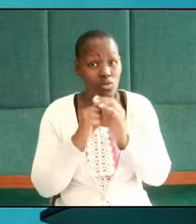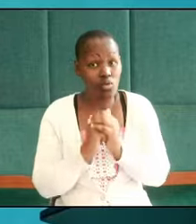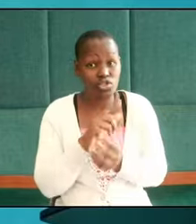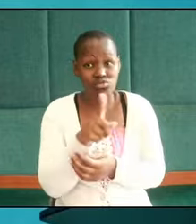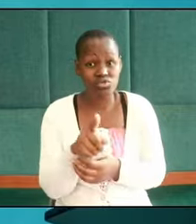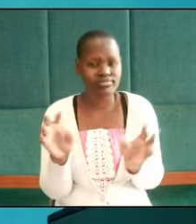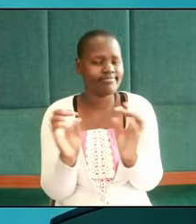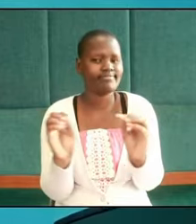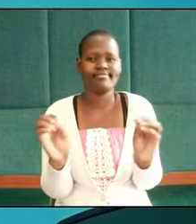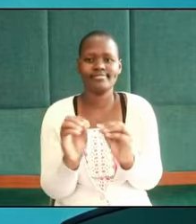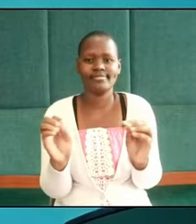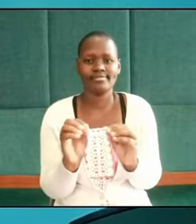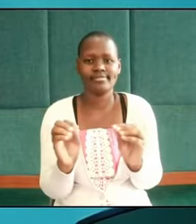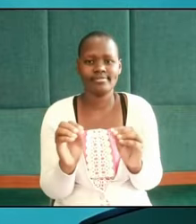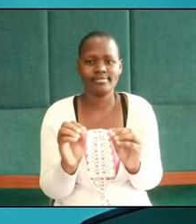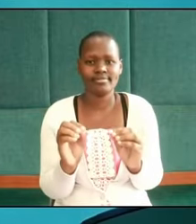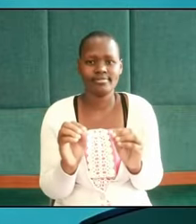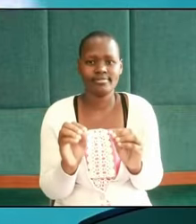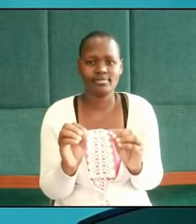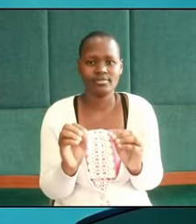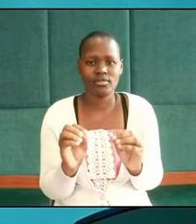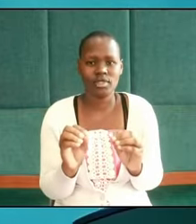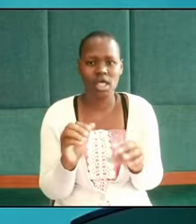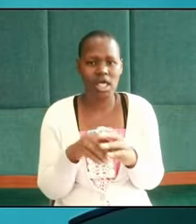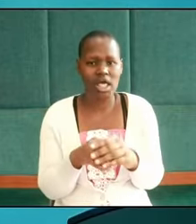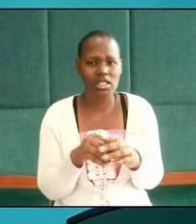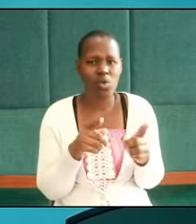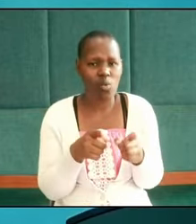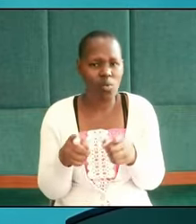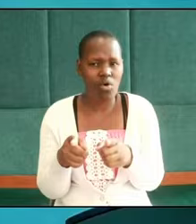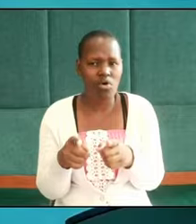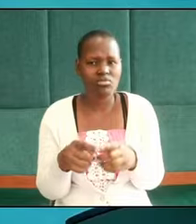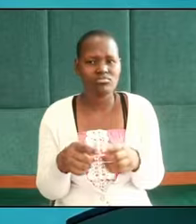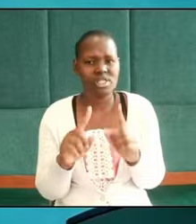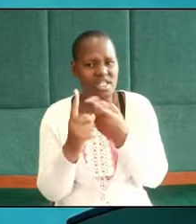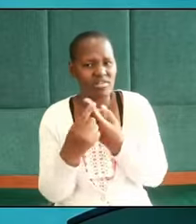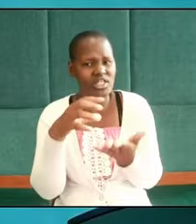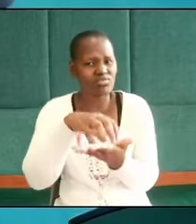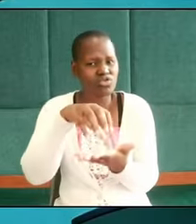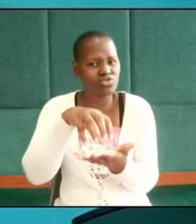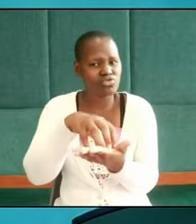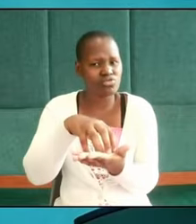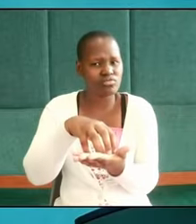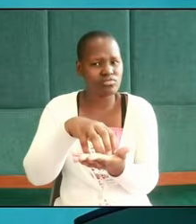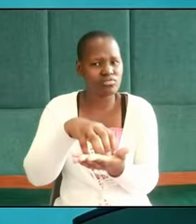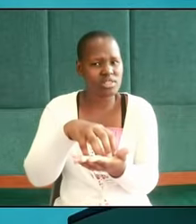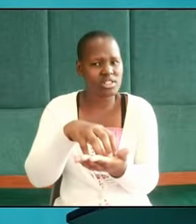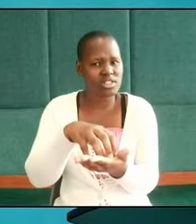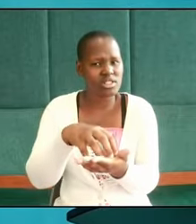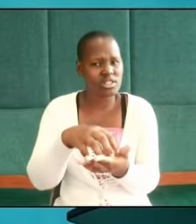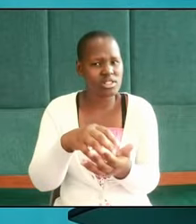your image fidelity in the Lord despite position is the safest way